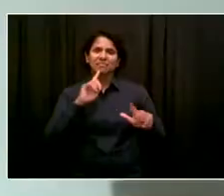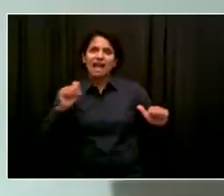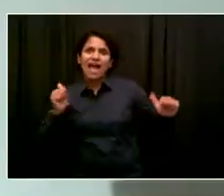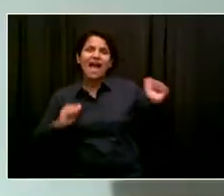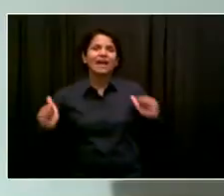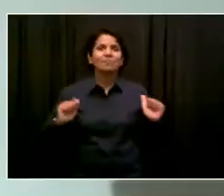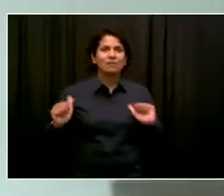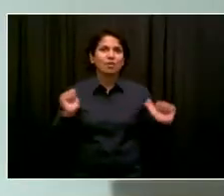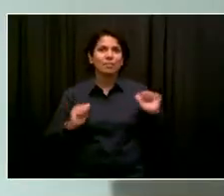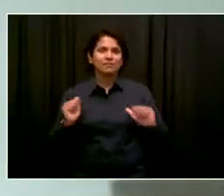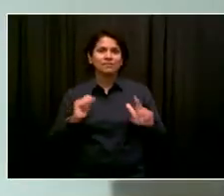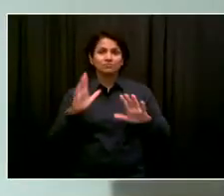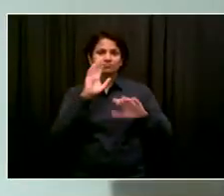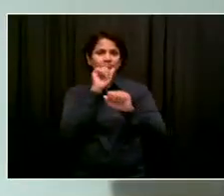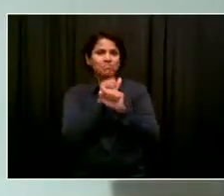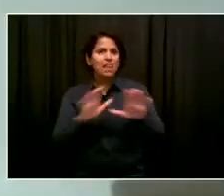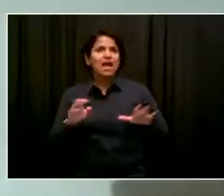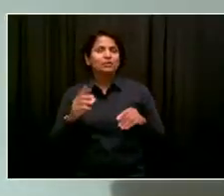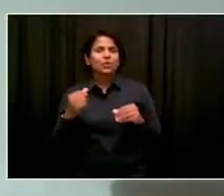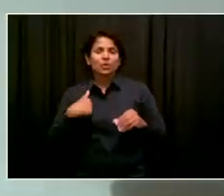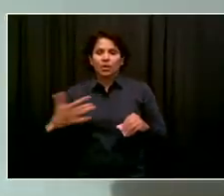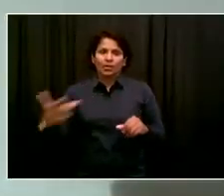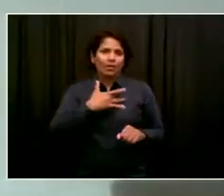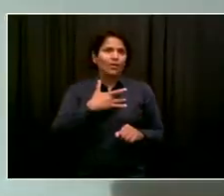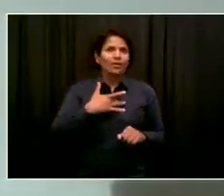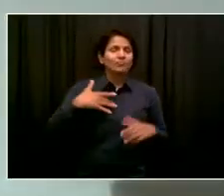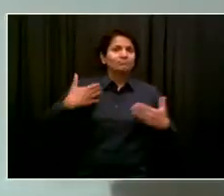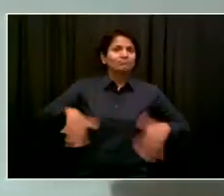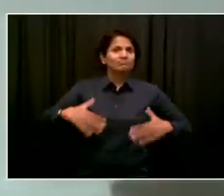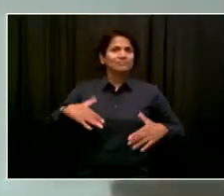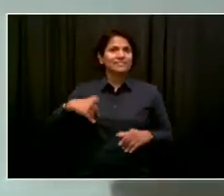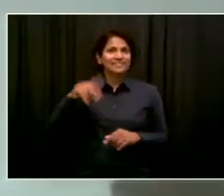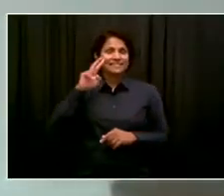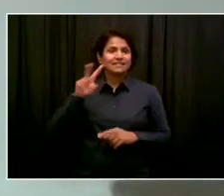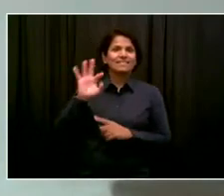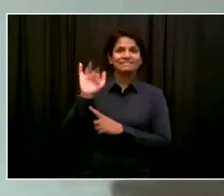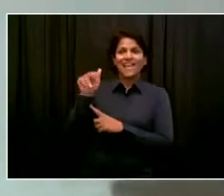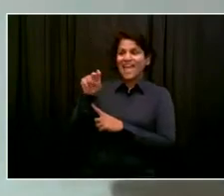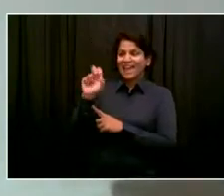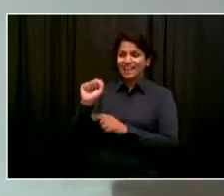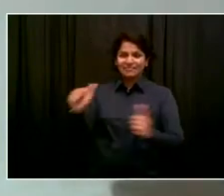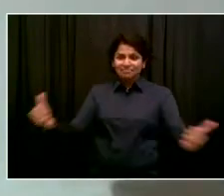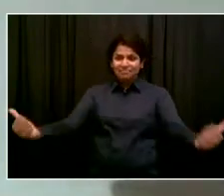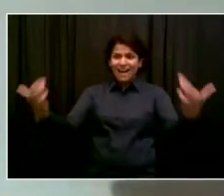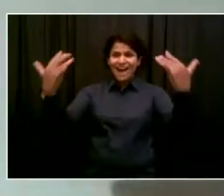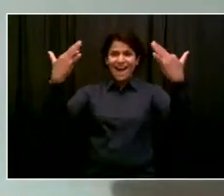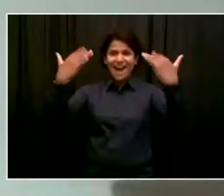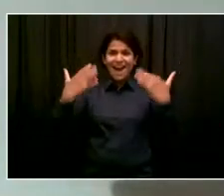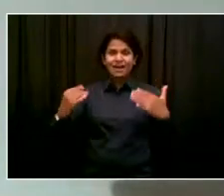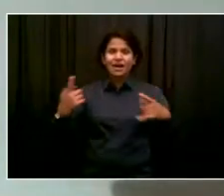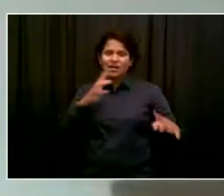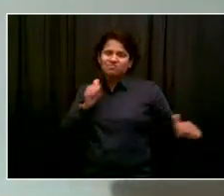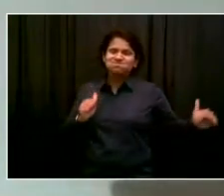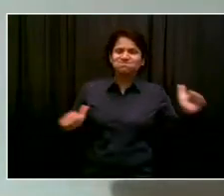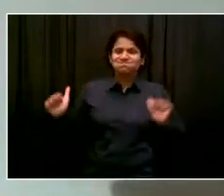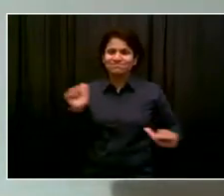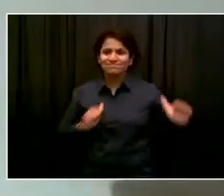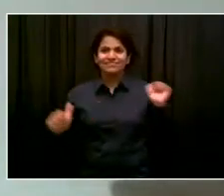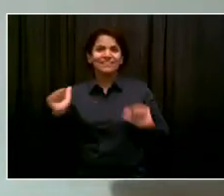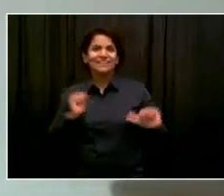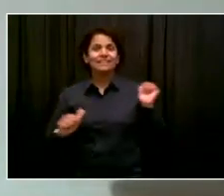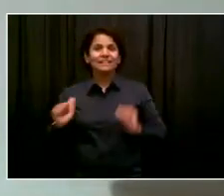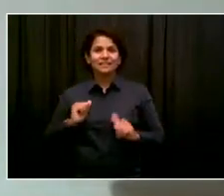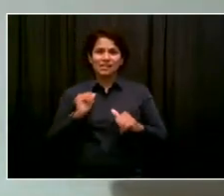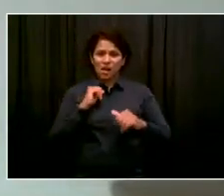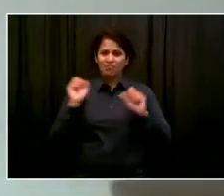my people and come back outside. Finally get an opportunity to come outside again. And, you know, we've been through a lot. New York